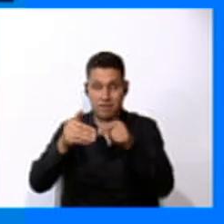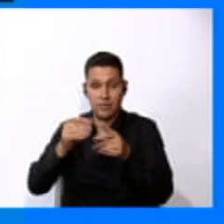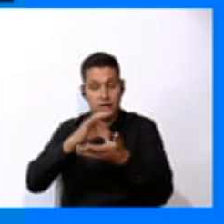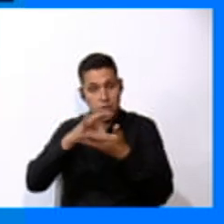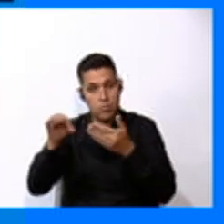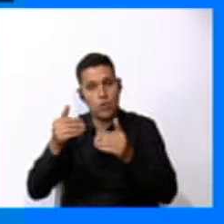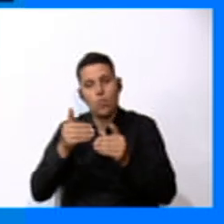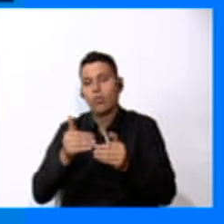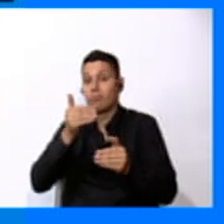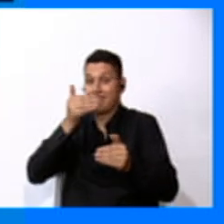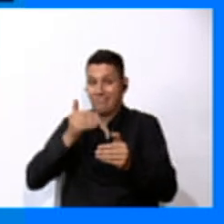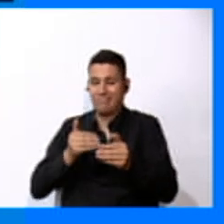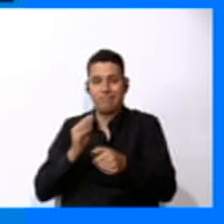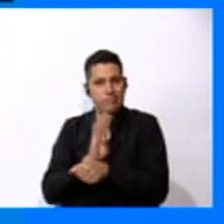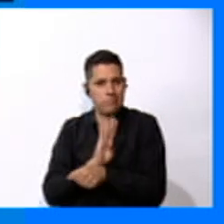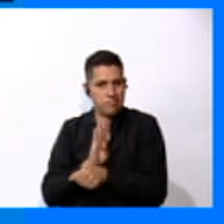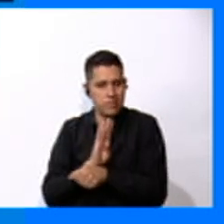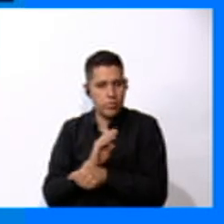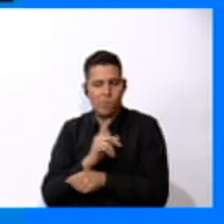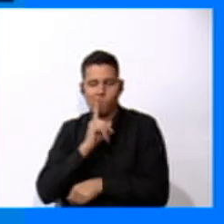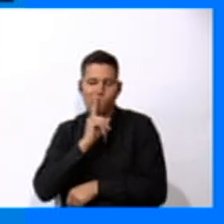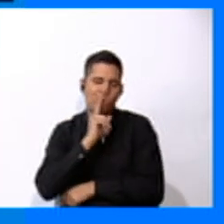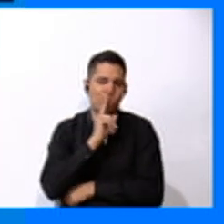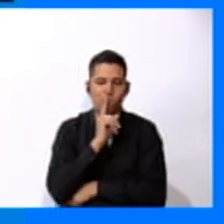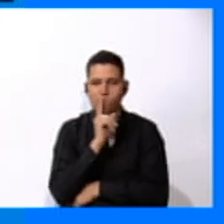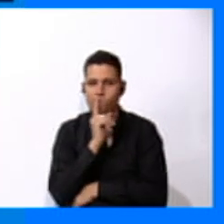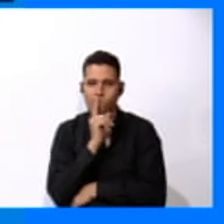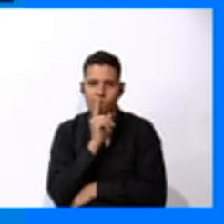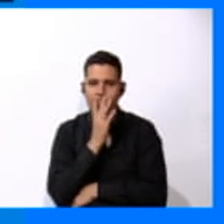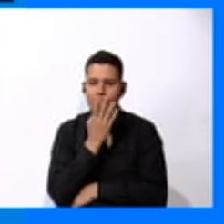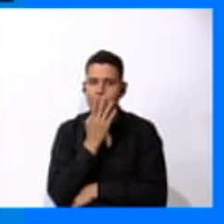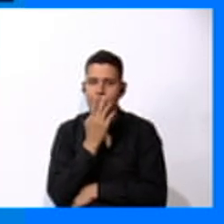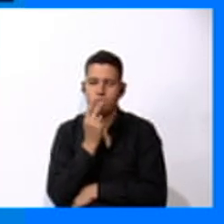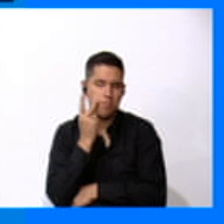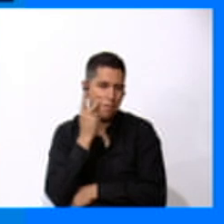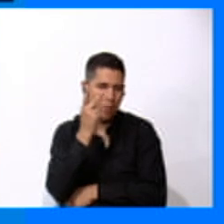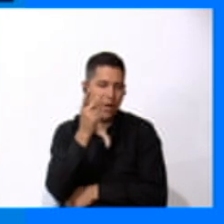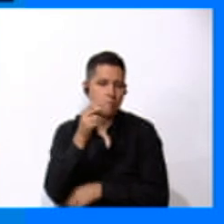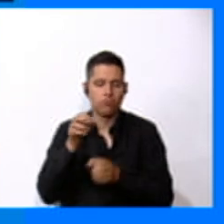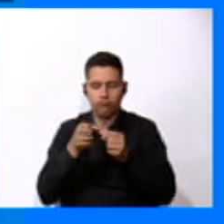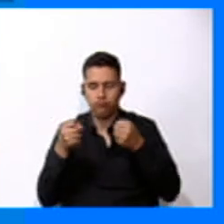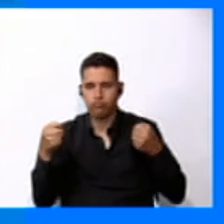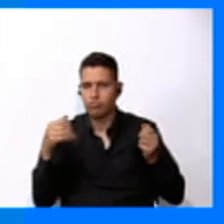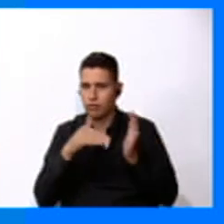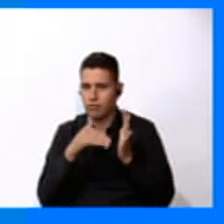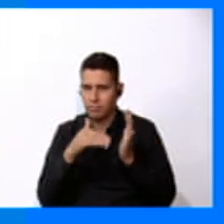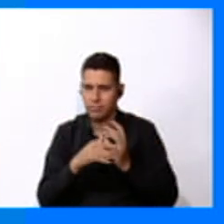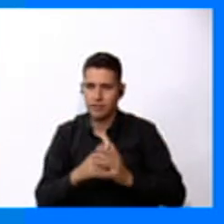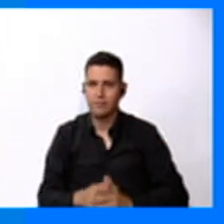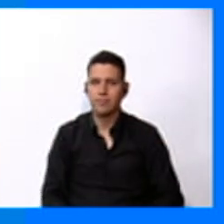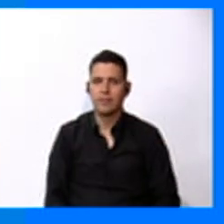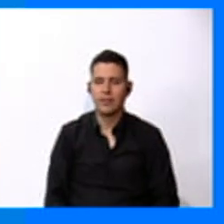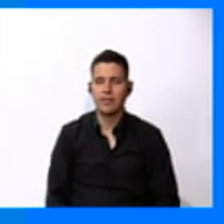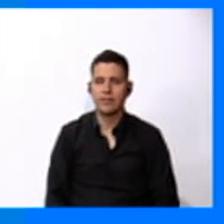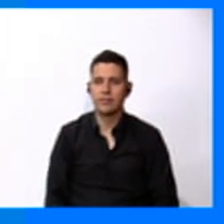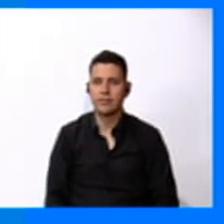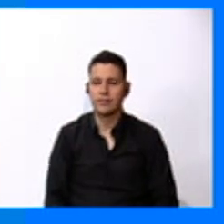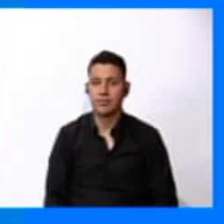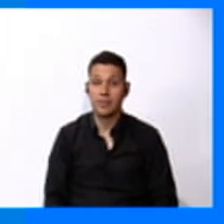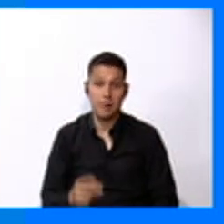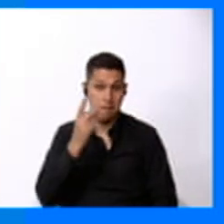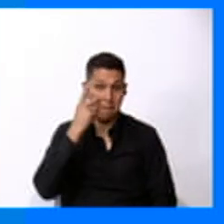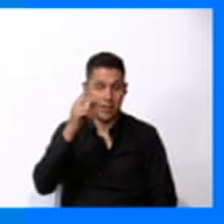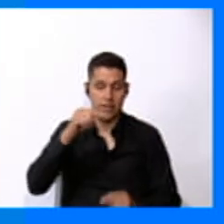Or behind the bank? Hmm. Let's see the map again. Vean las